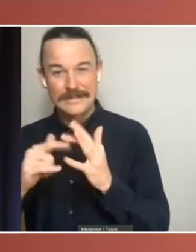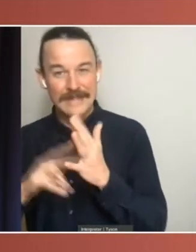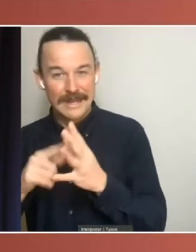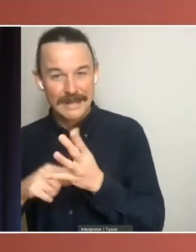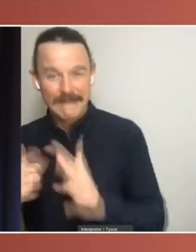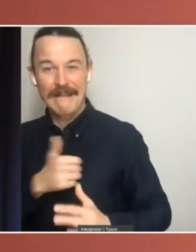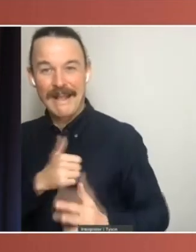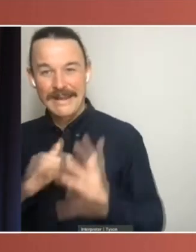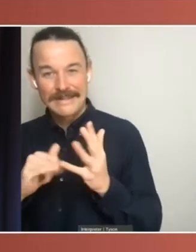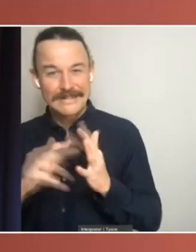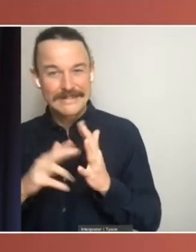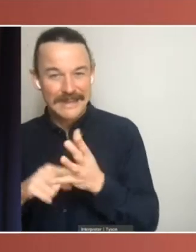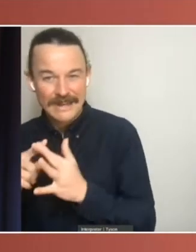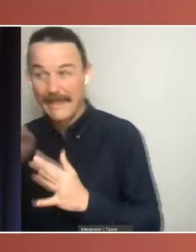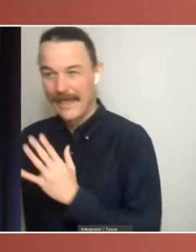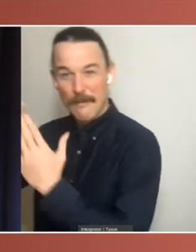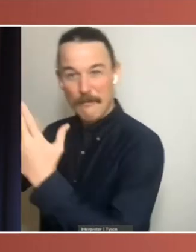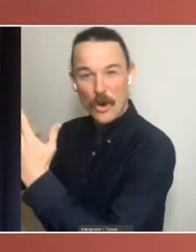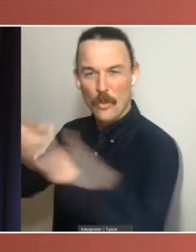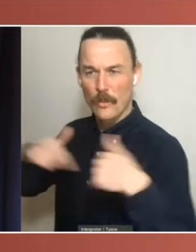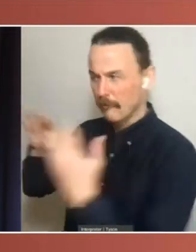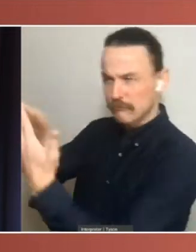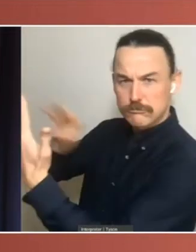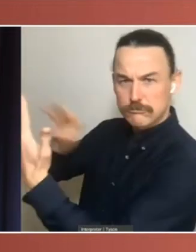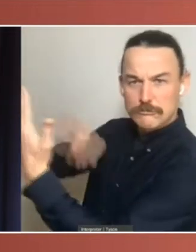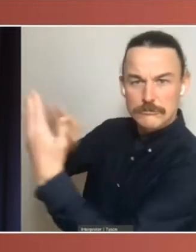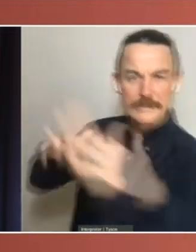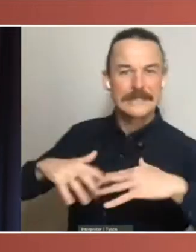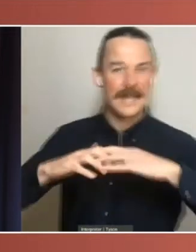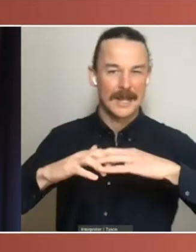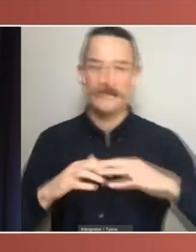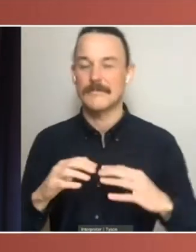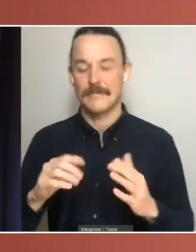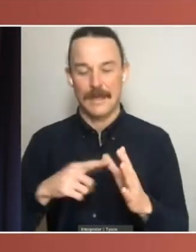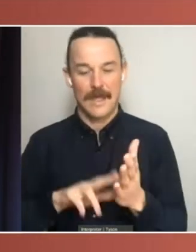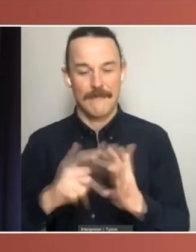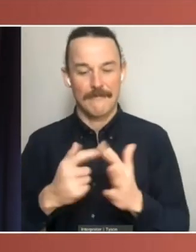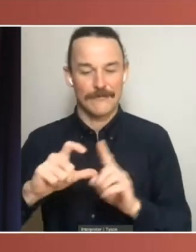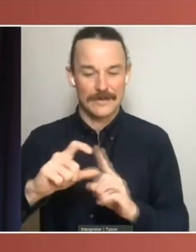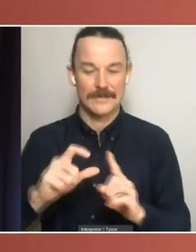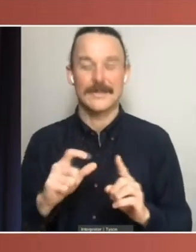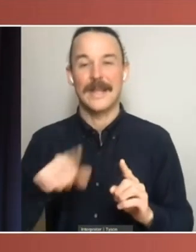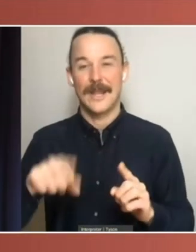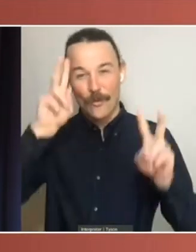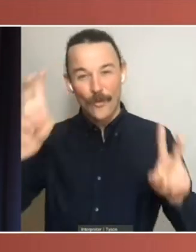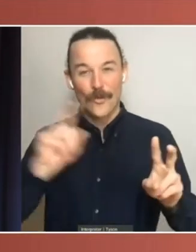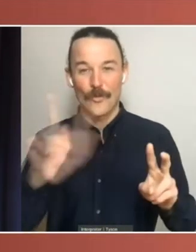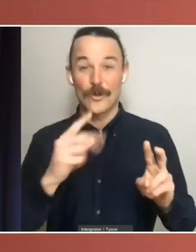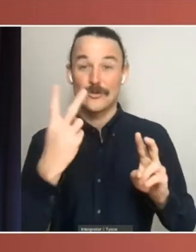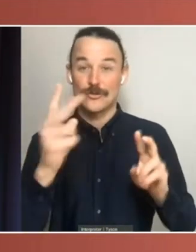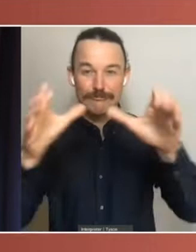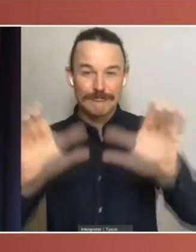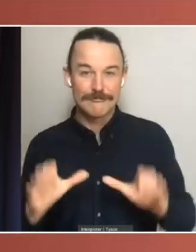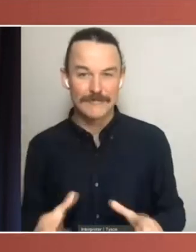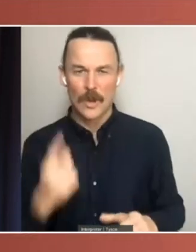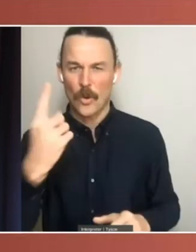Deakin, a future Prime Minister, called the two chambers the irresistible force and the immovable object. Nor was the Senate